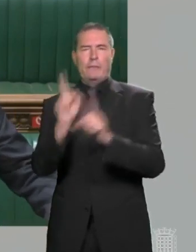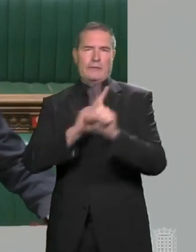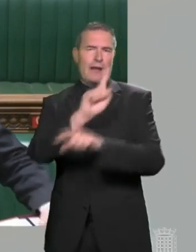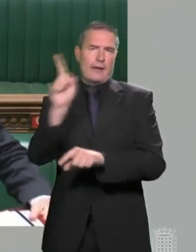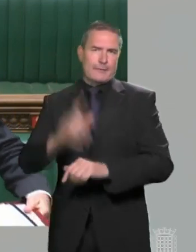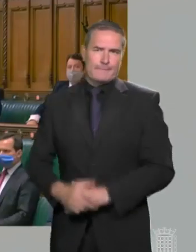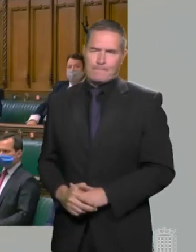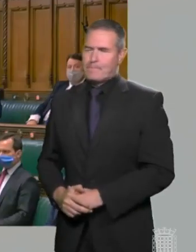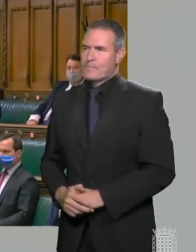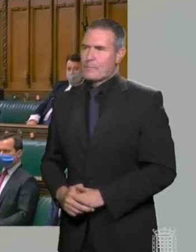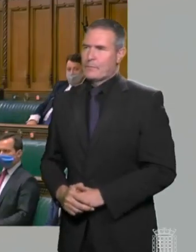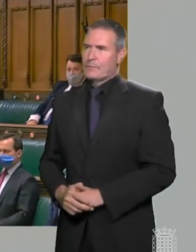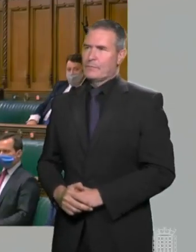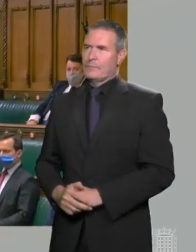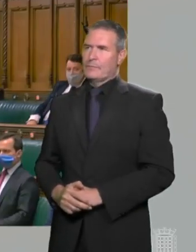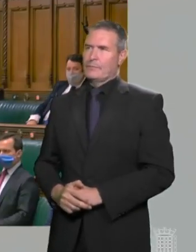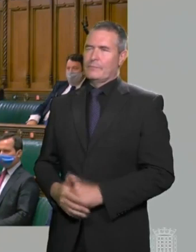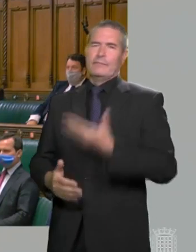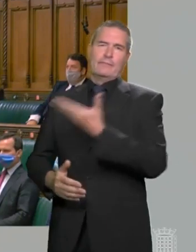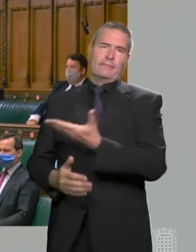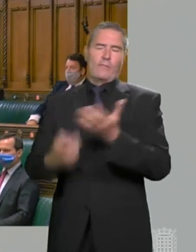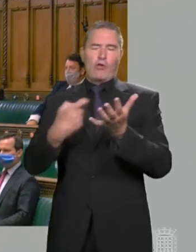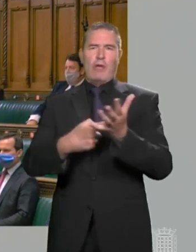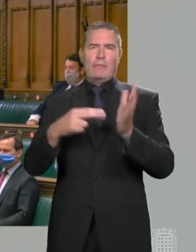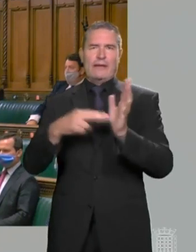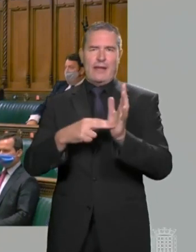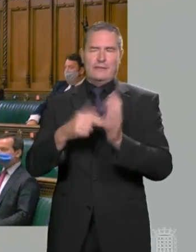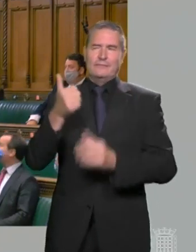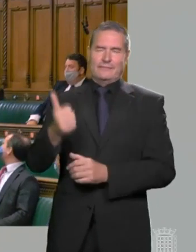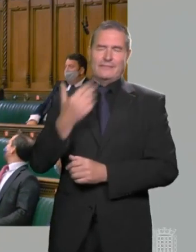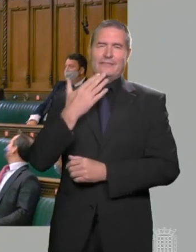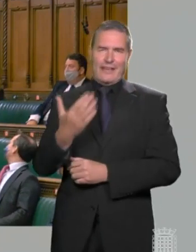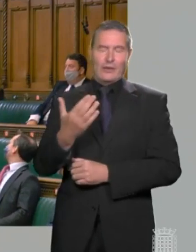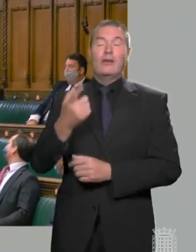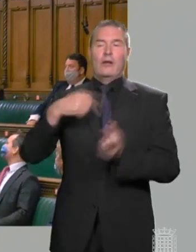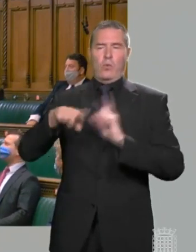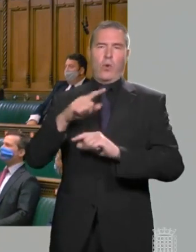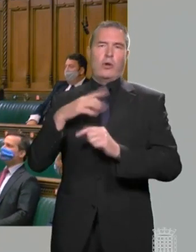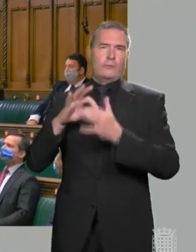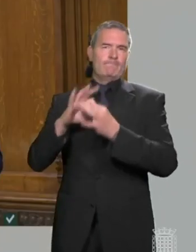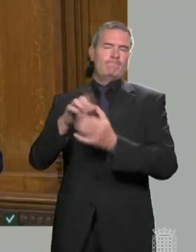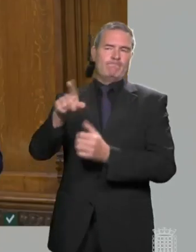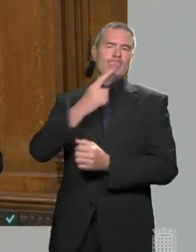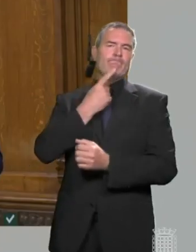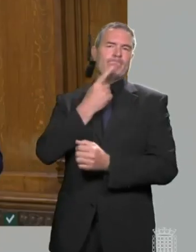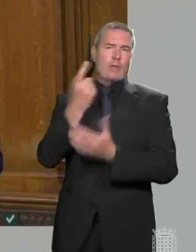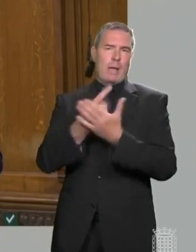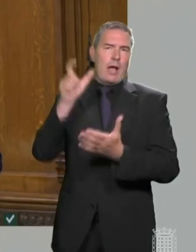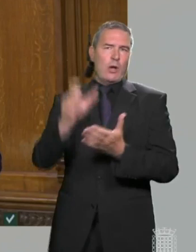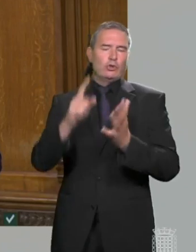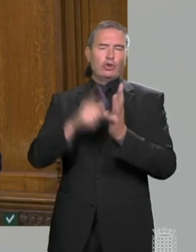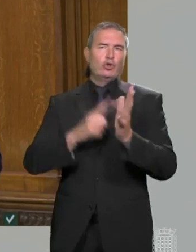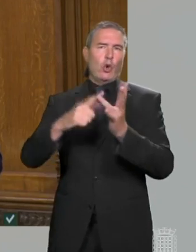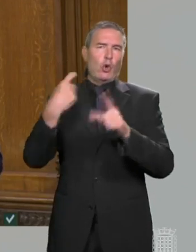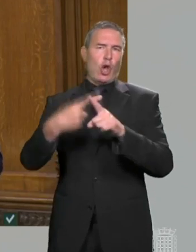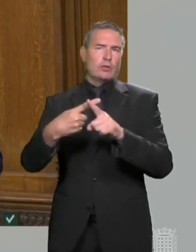later today. Sir Robert Neill. Thank you, Mr Speaker. I'm sure we would all wish to associate ourselves with the Prime Minister's remarks in